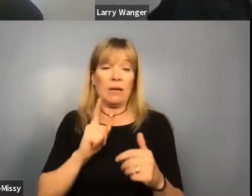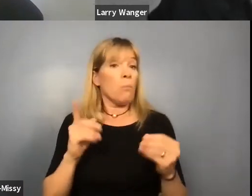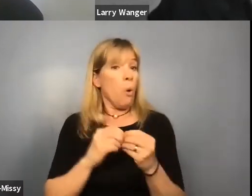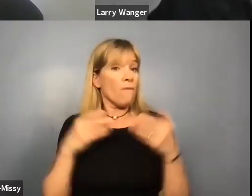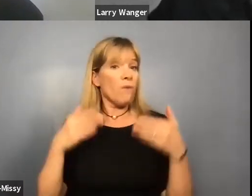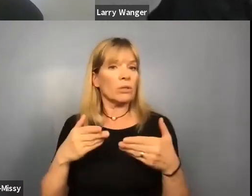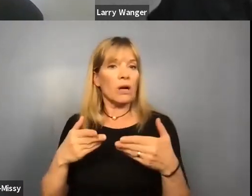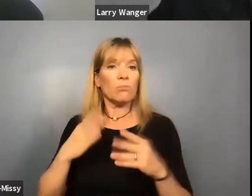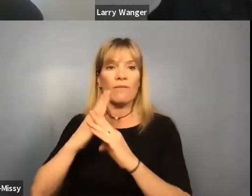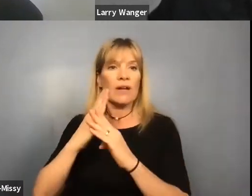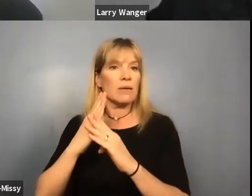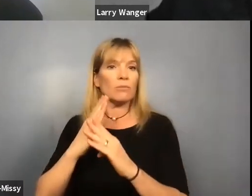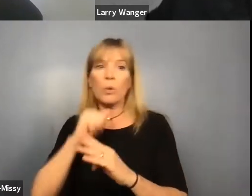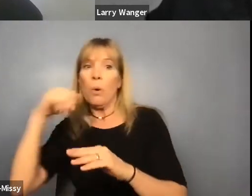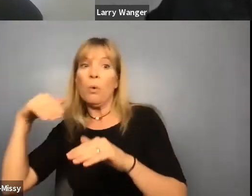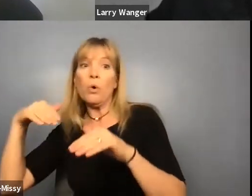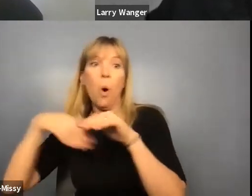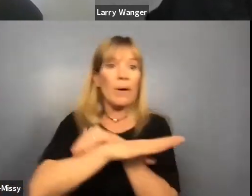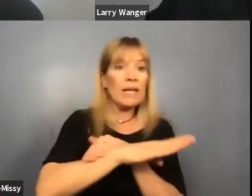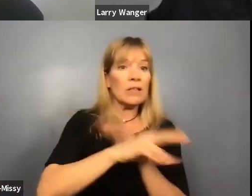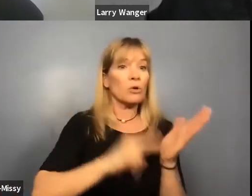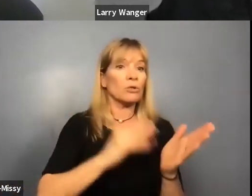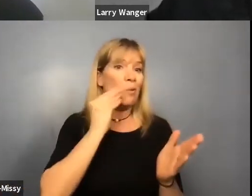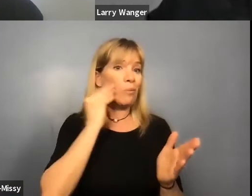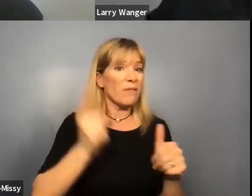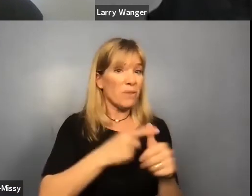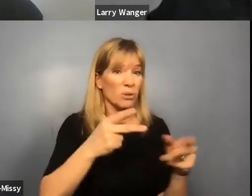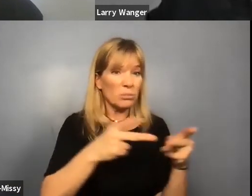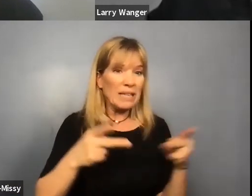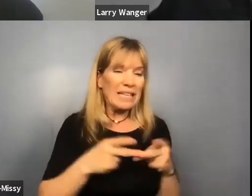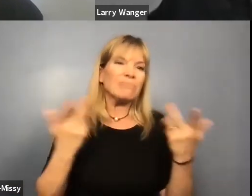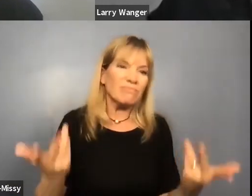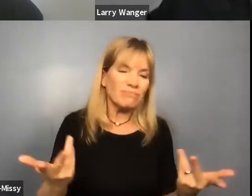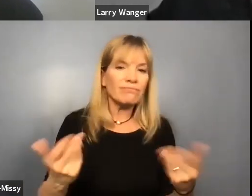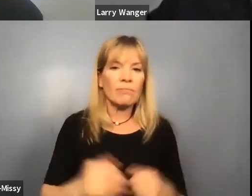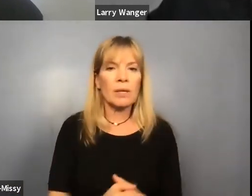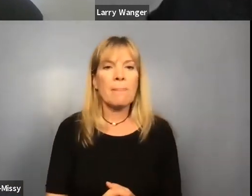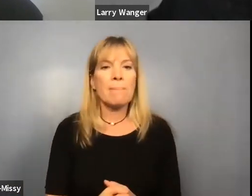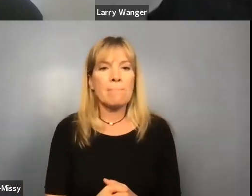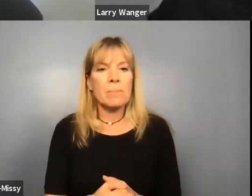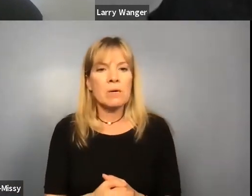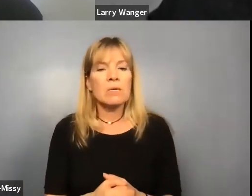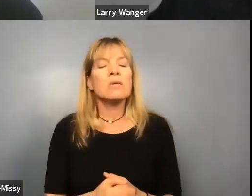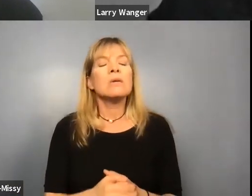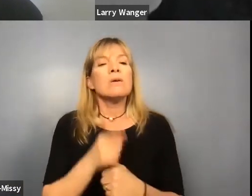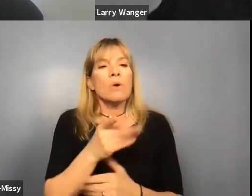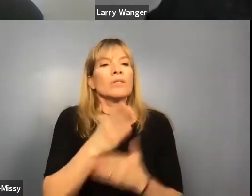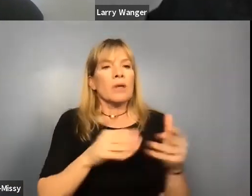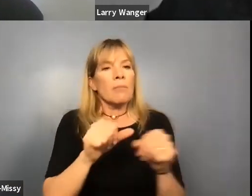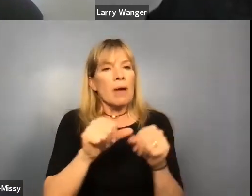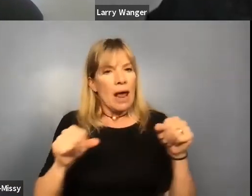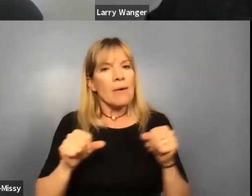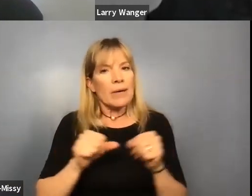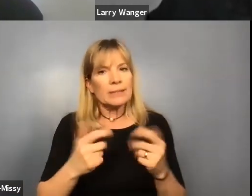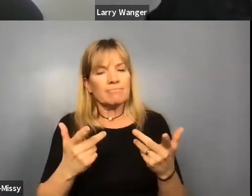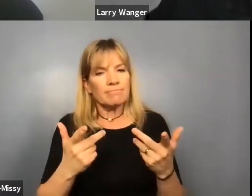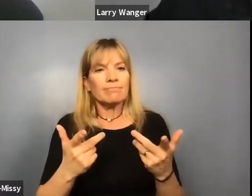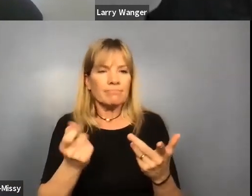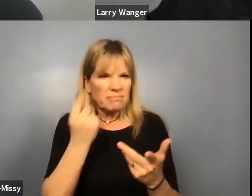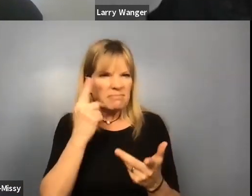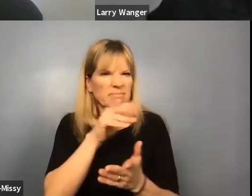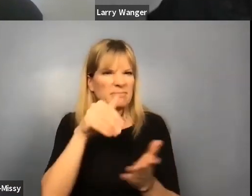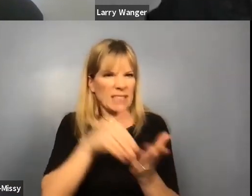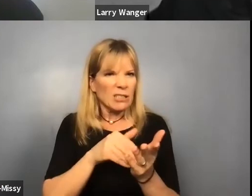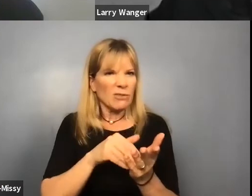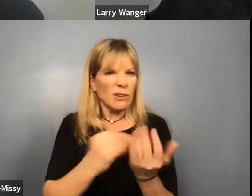facilities. Um, so those are some areas I know, um, we, again, centers for independent